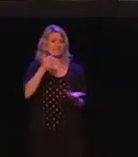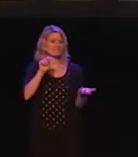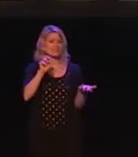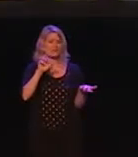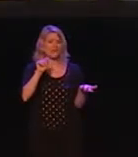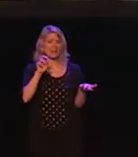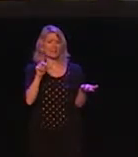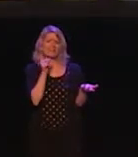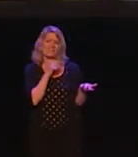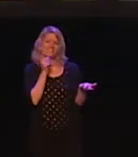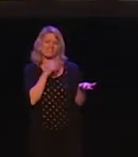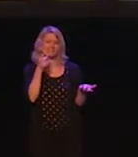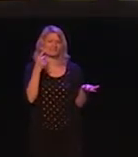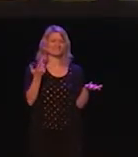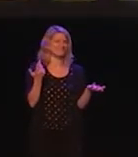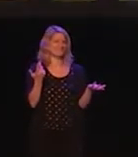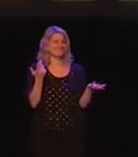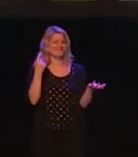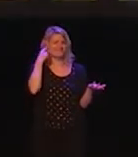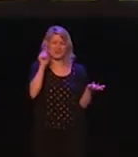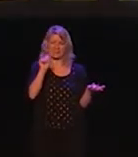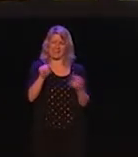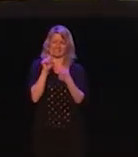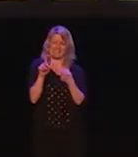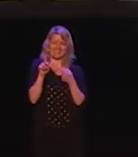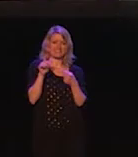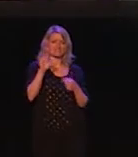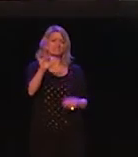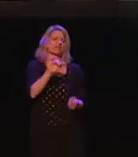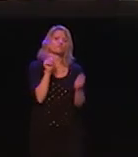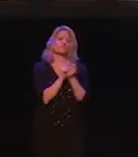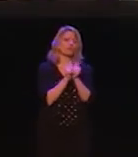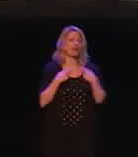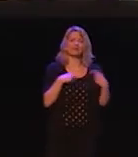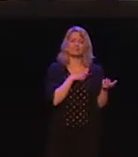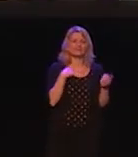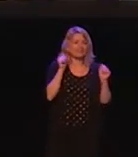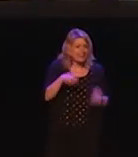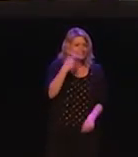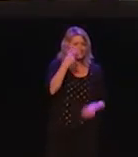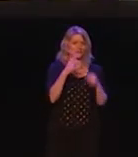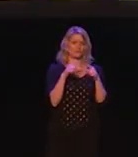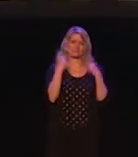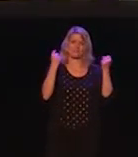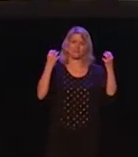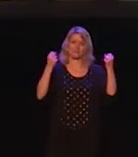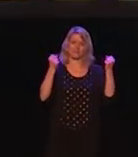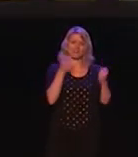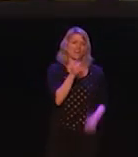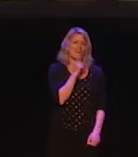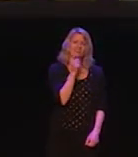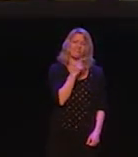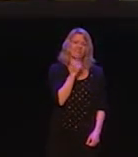voice. You can tell instantly whether a voice is computer-generated, artificial, or if it's human. The same goes for